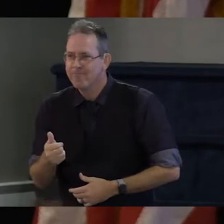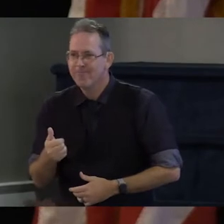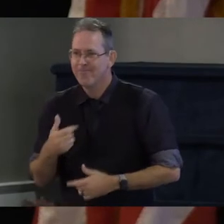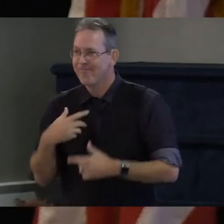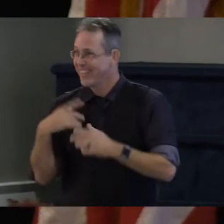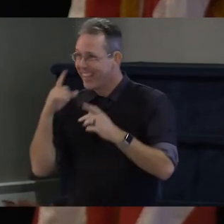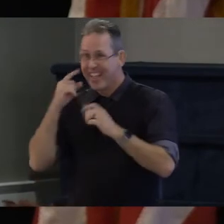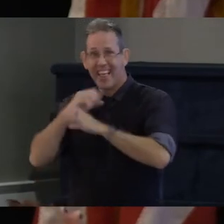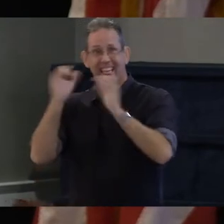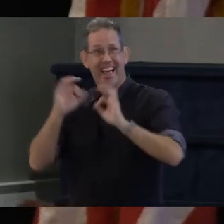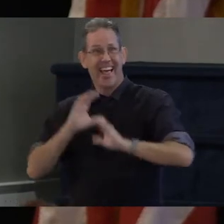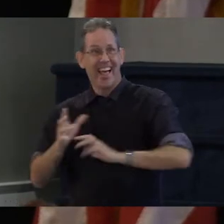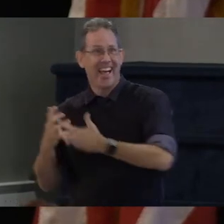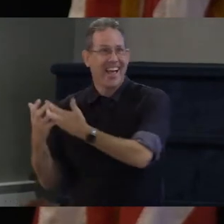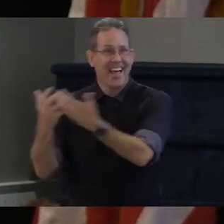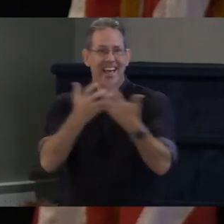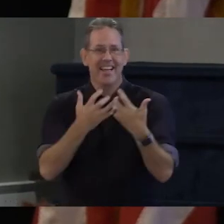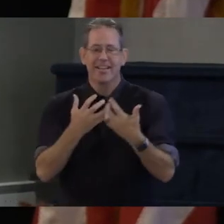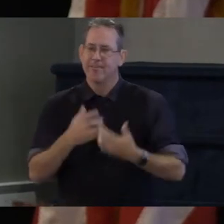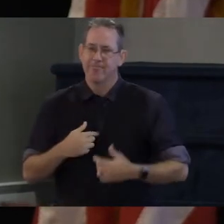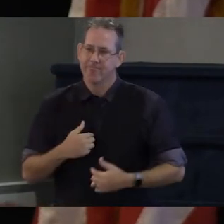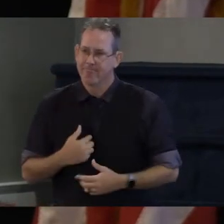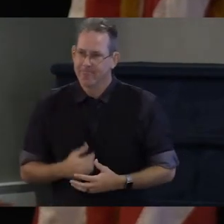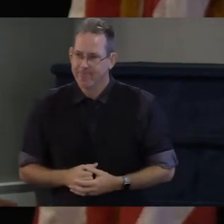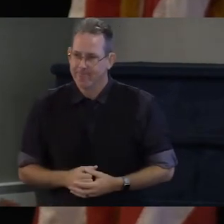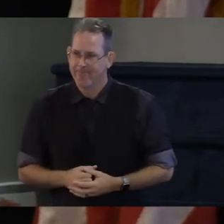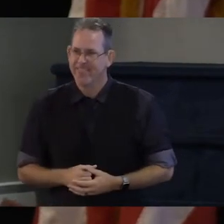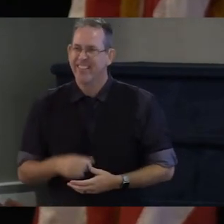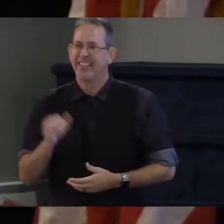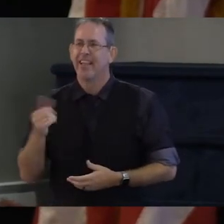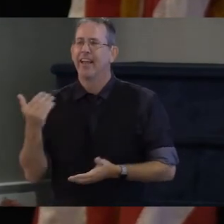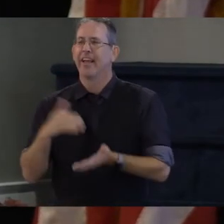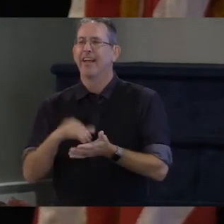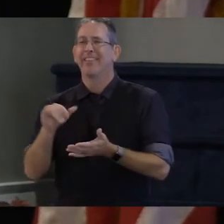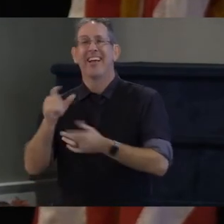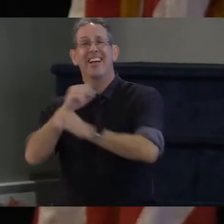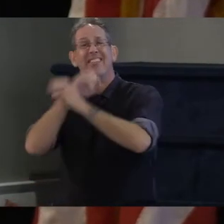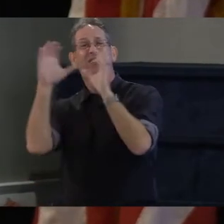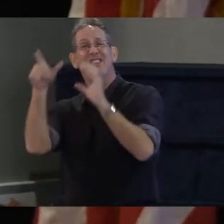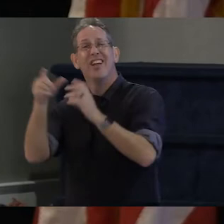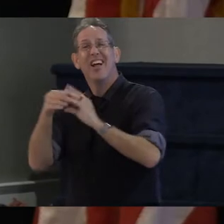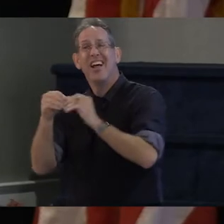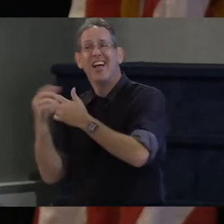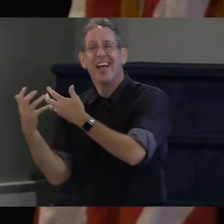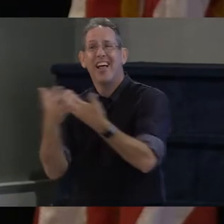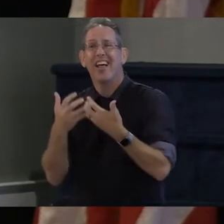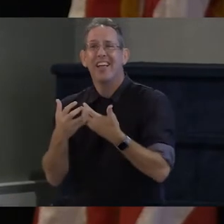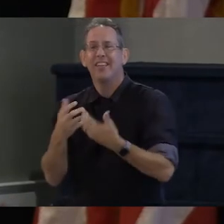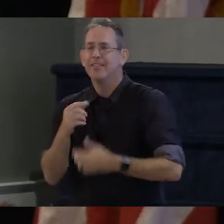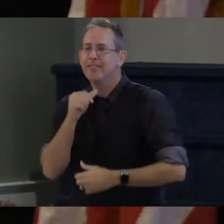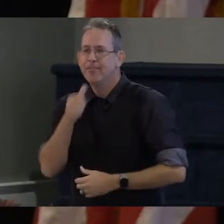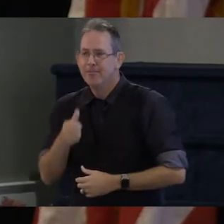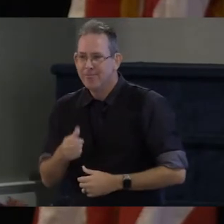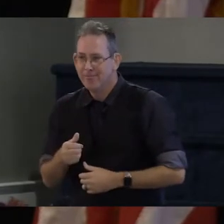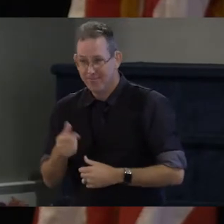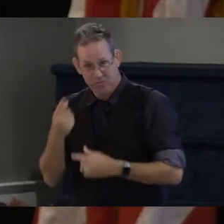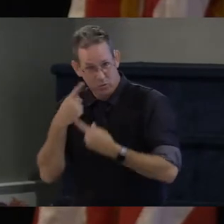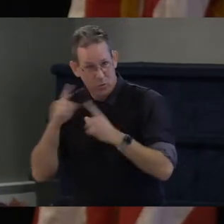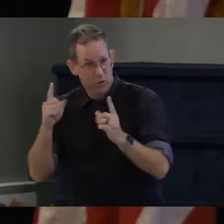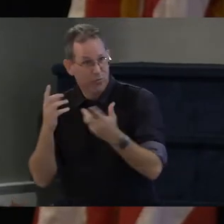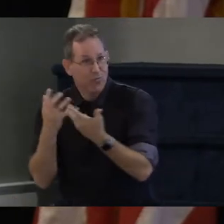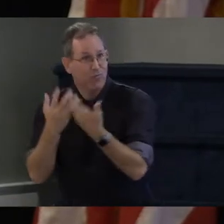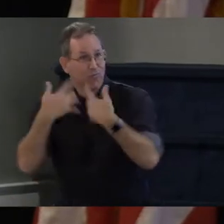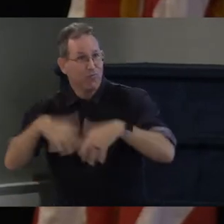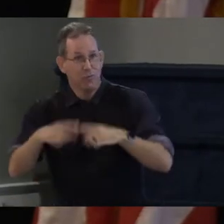it it is an ideal again that I'm not sure we can that we can reach but gosh for twenty